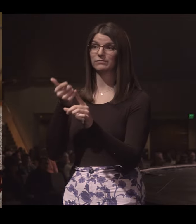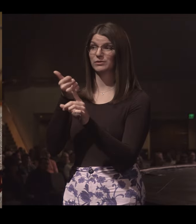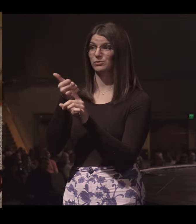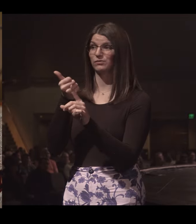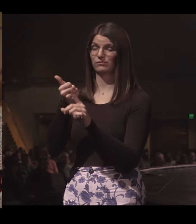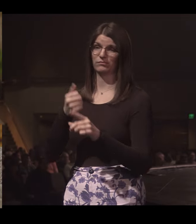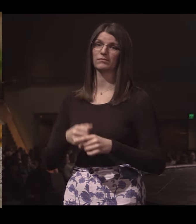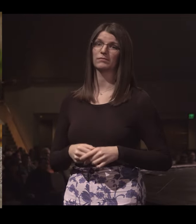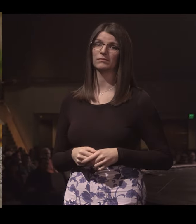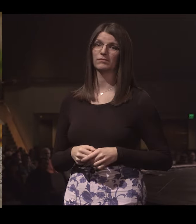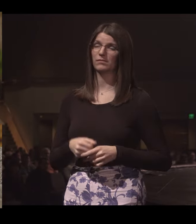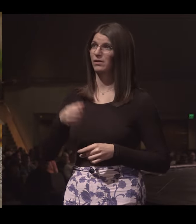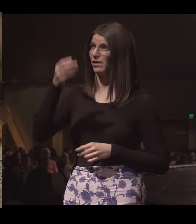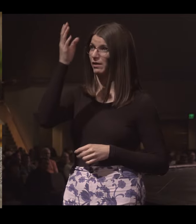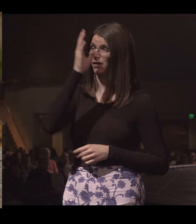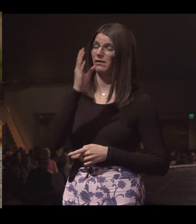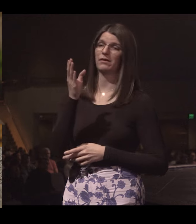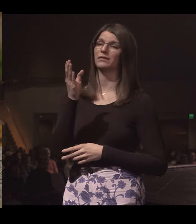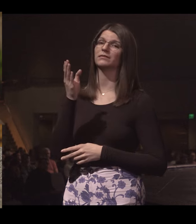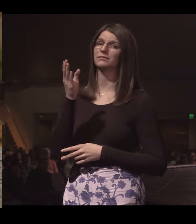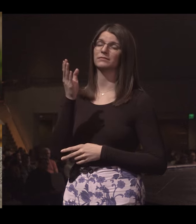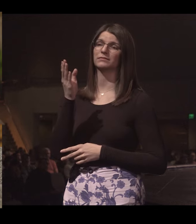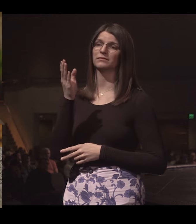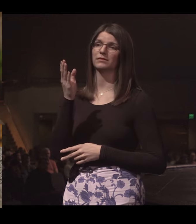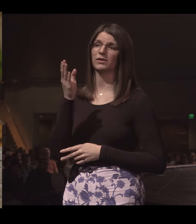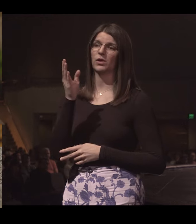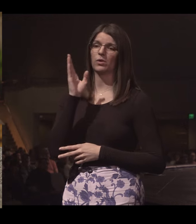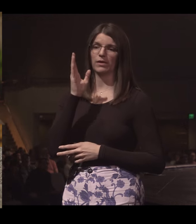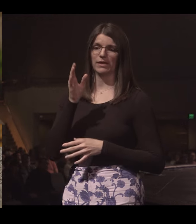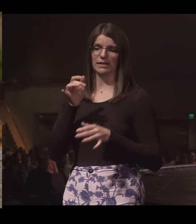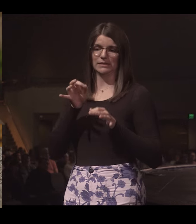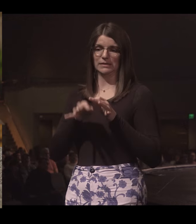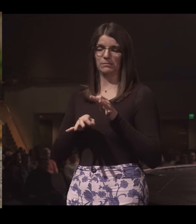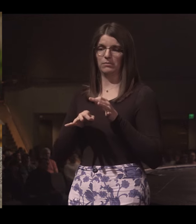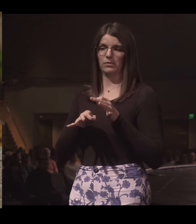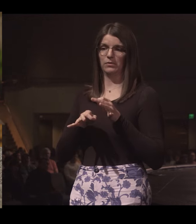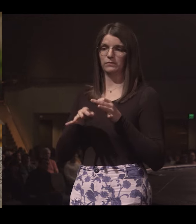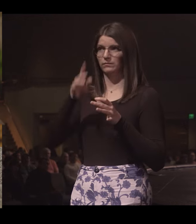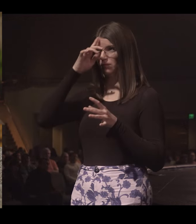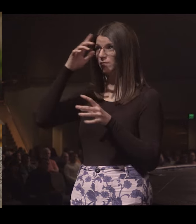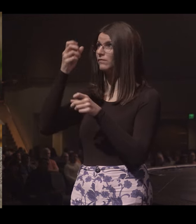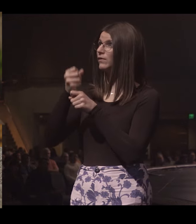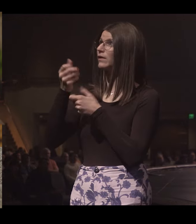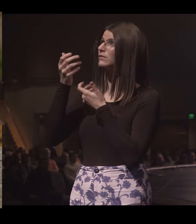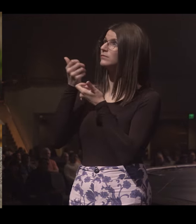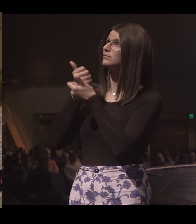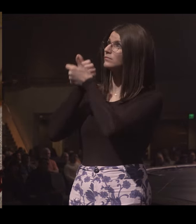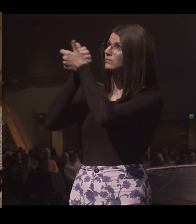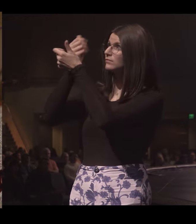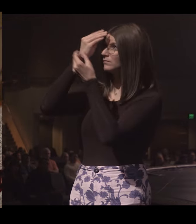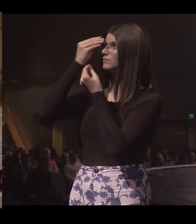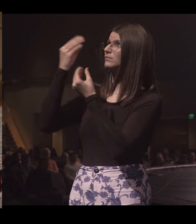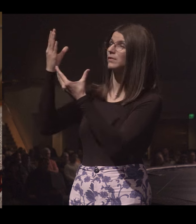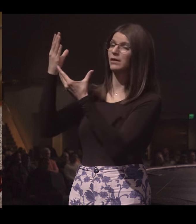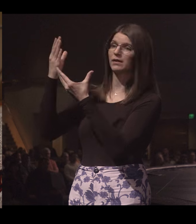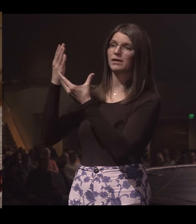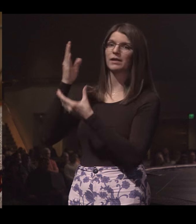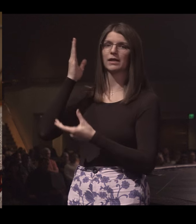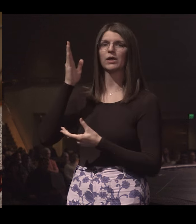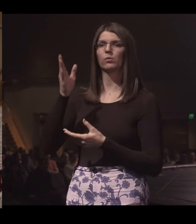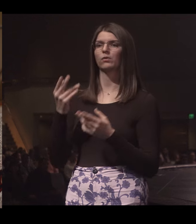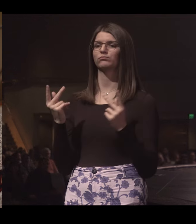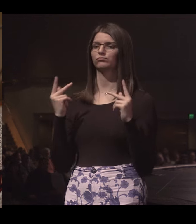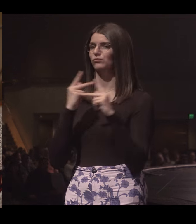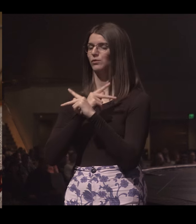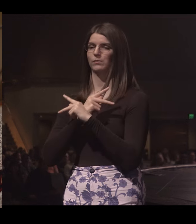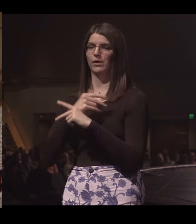is you. And God will take that simple act of faith and obedience, and